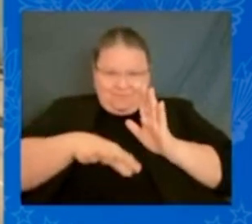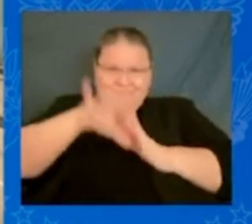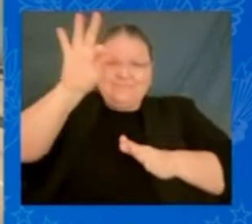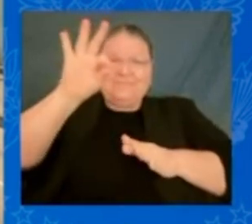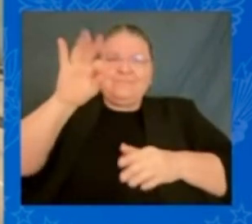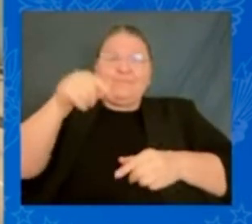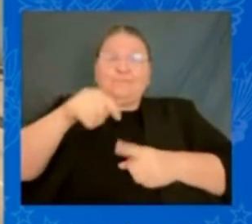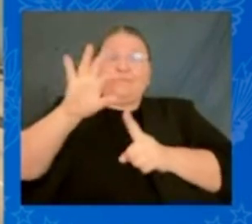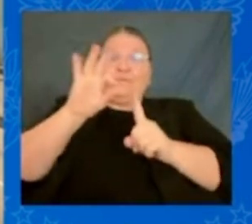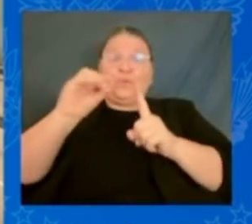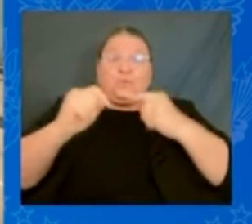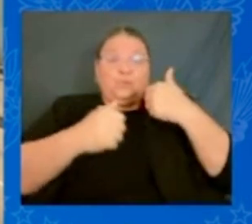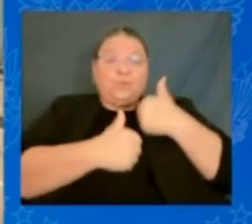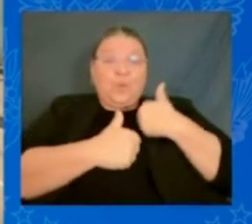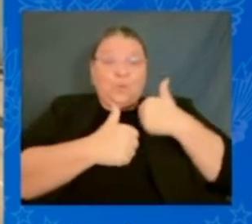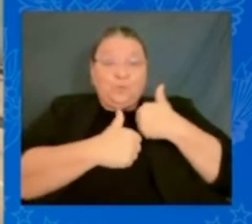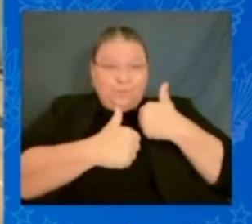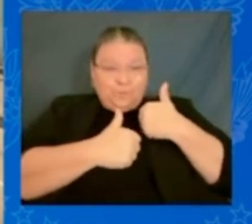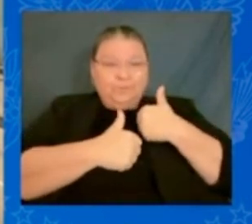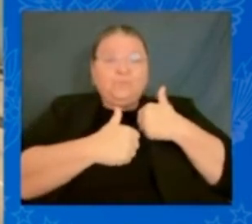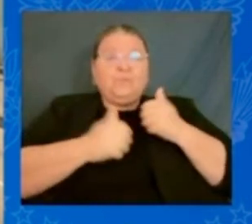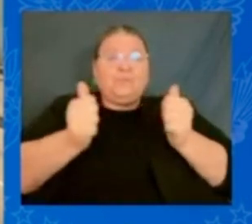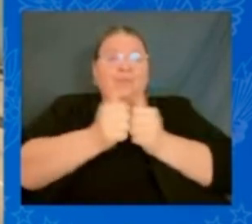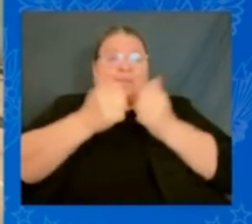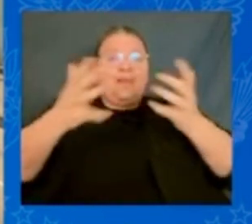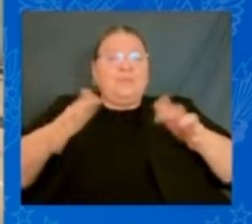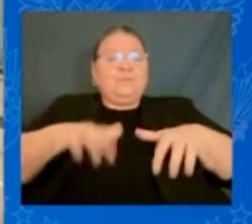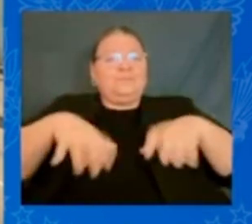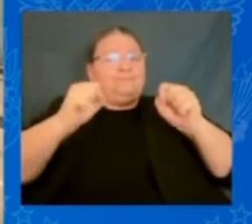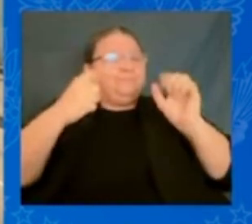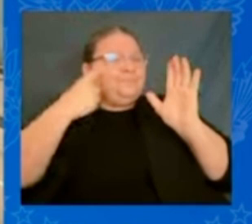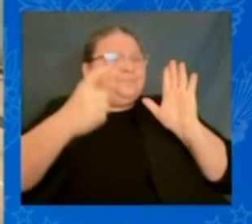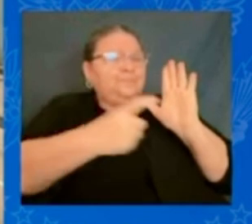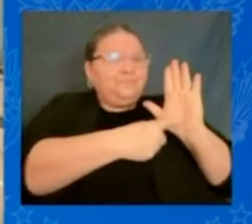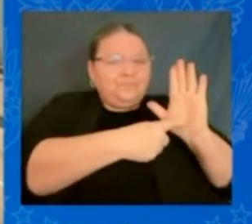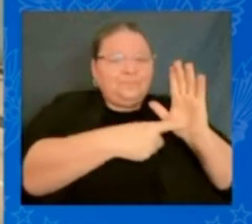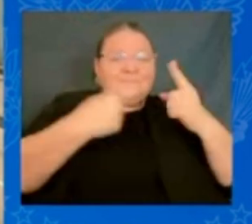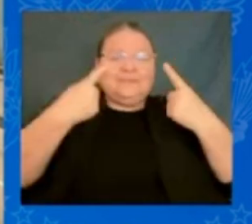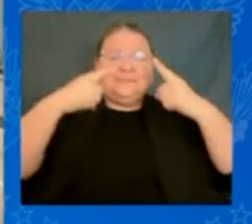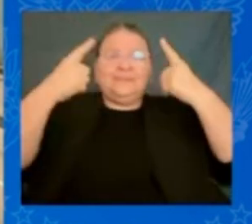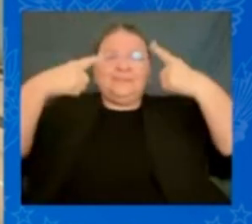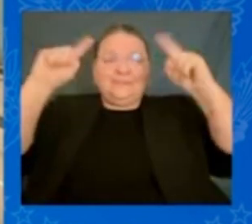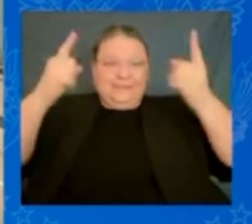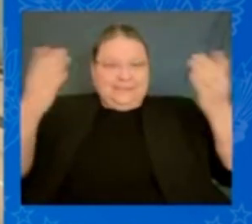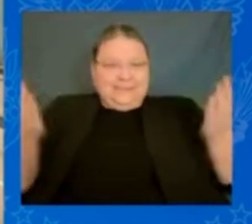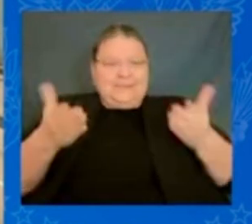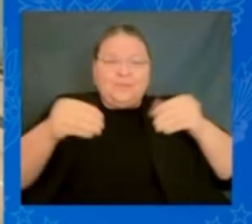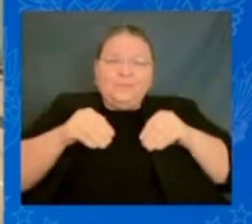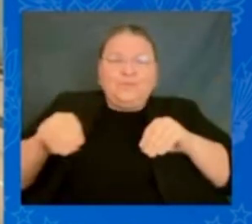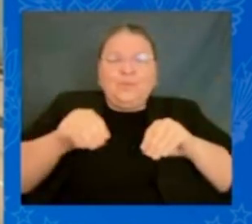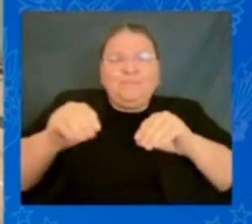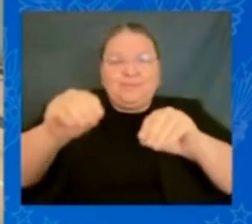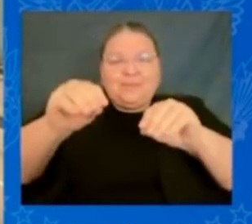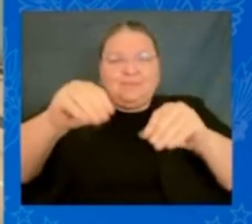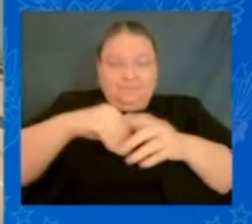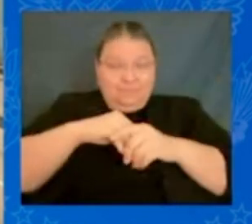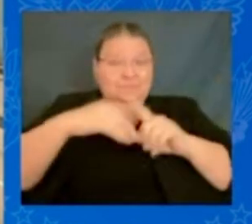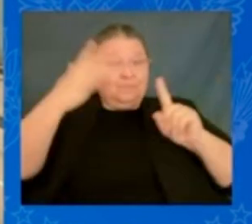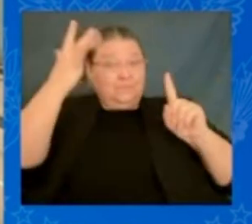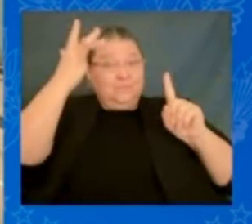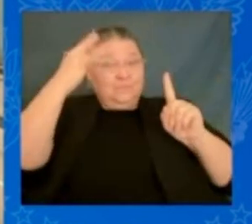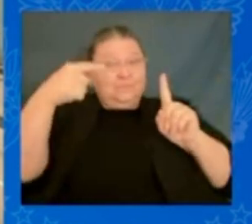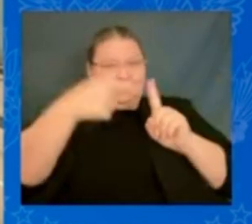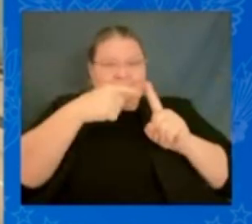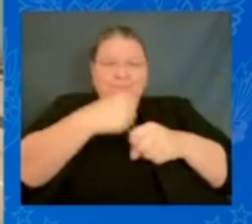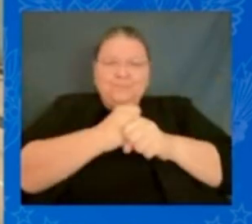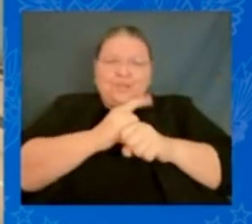of the success the Selma movement and because that is true had it not been for foot soldiers there would